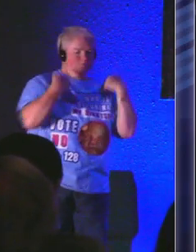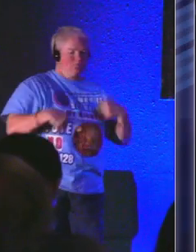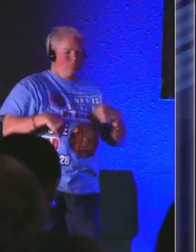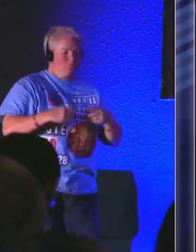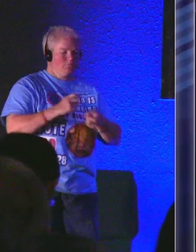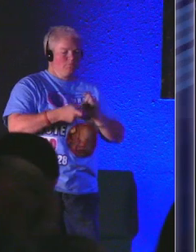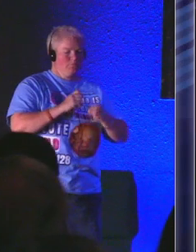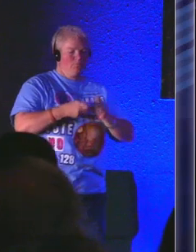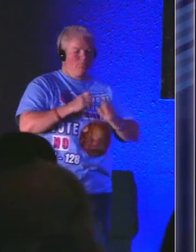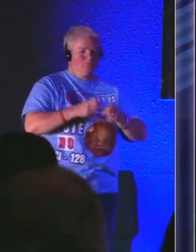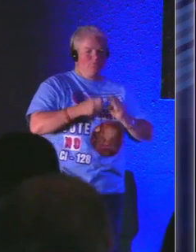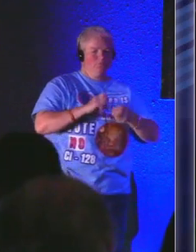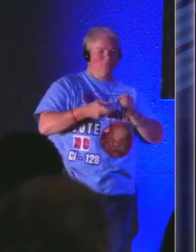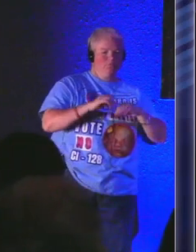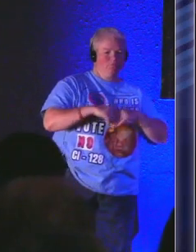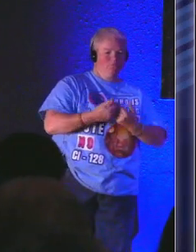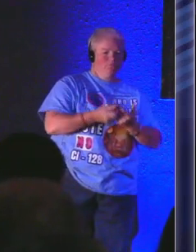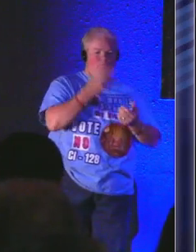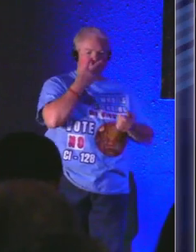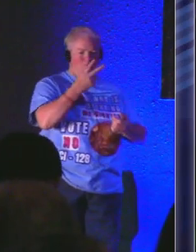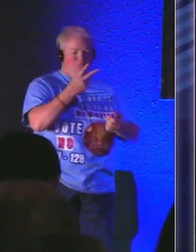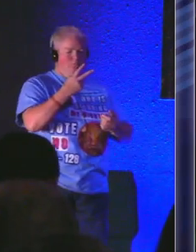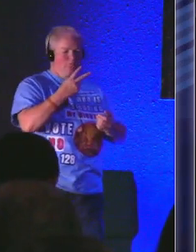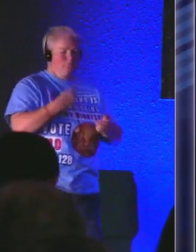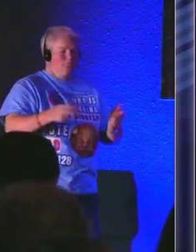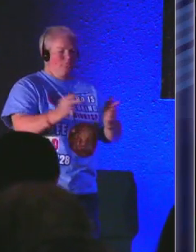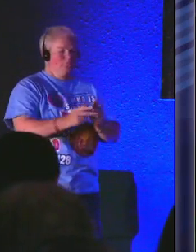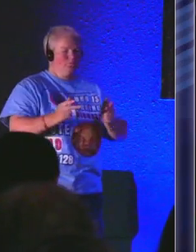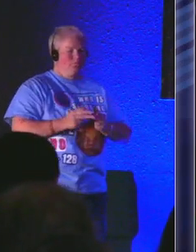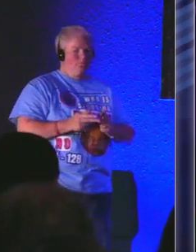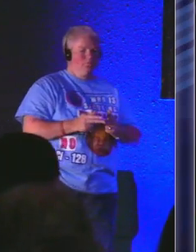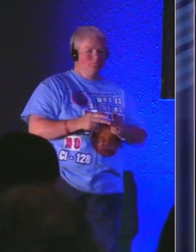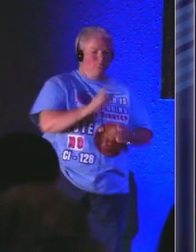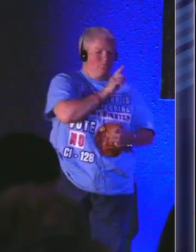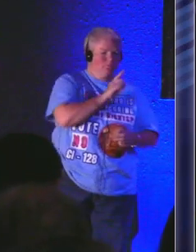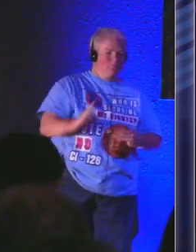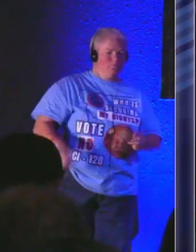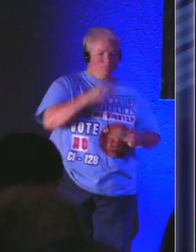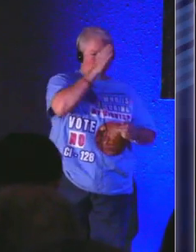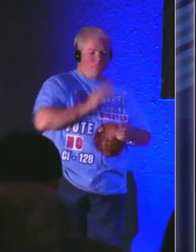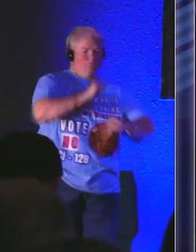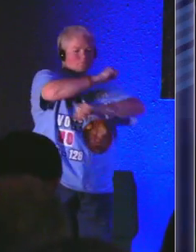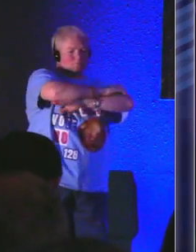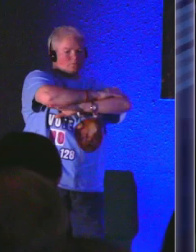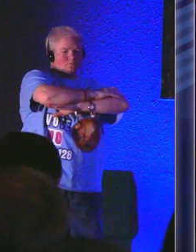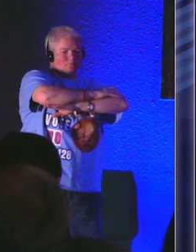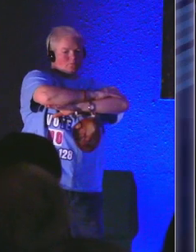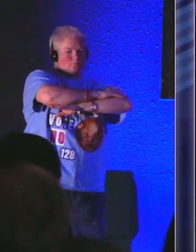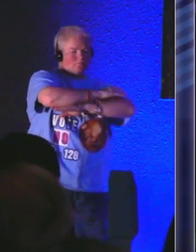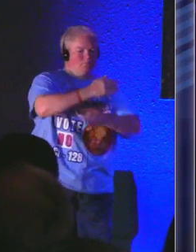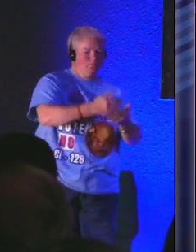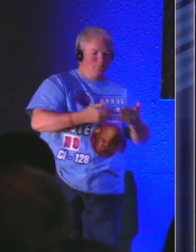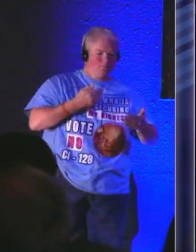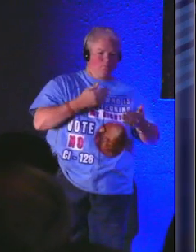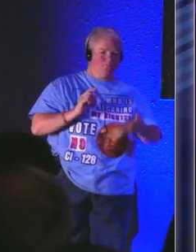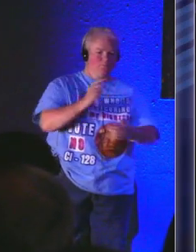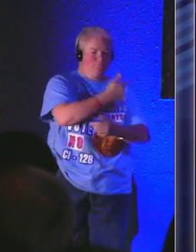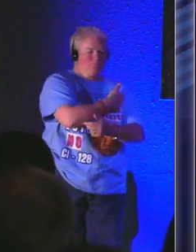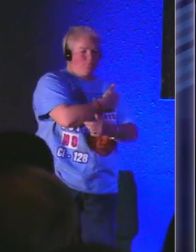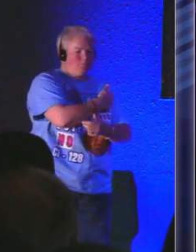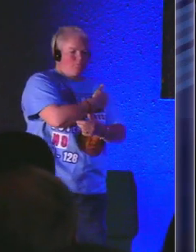presence changes how we see that situation Lord God the table that you set before us